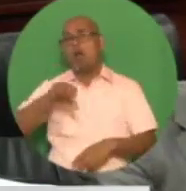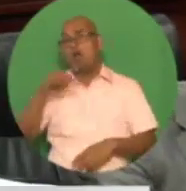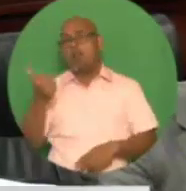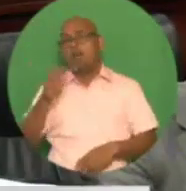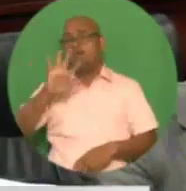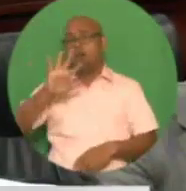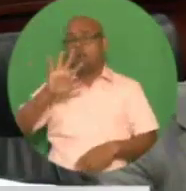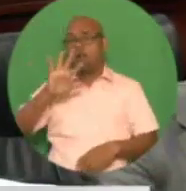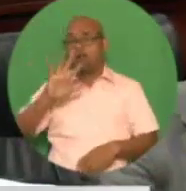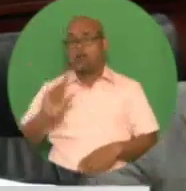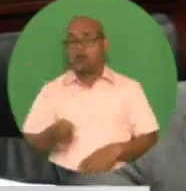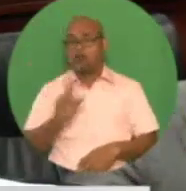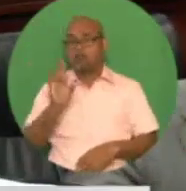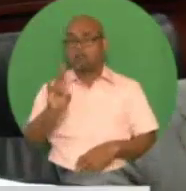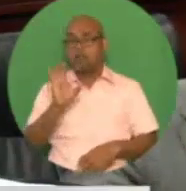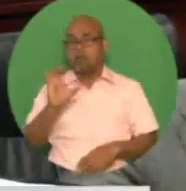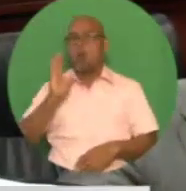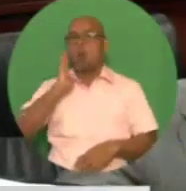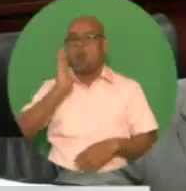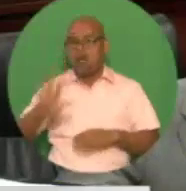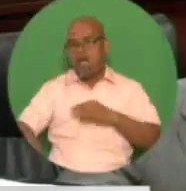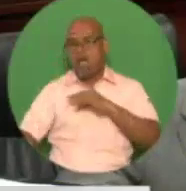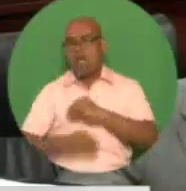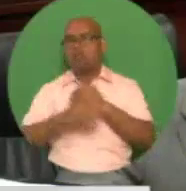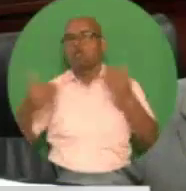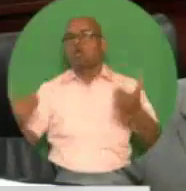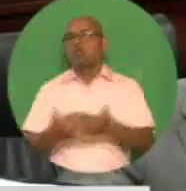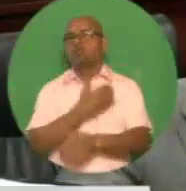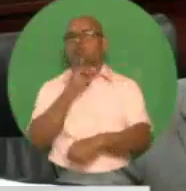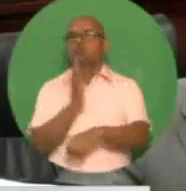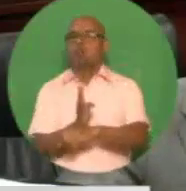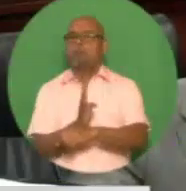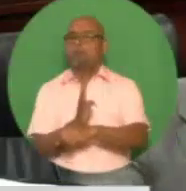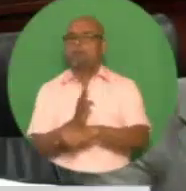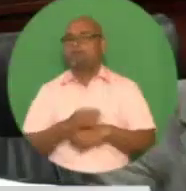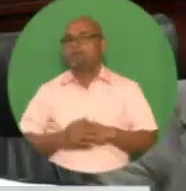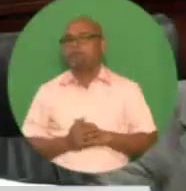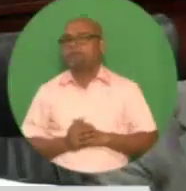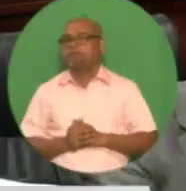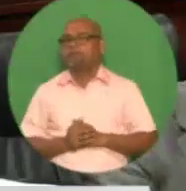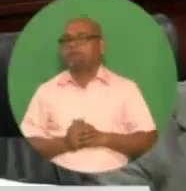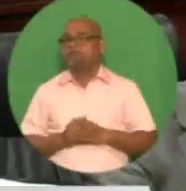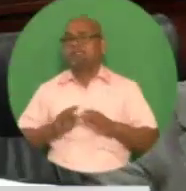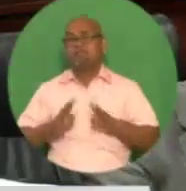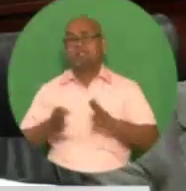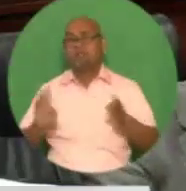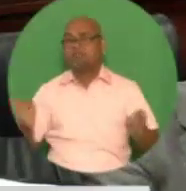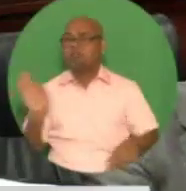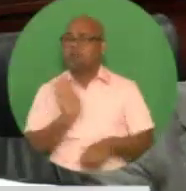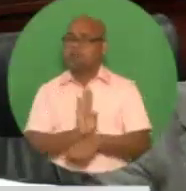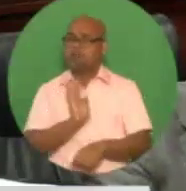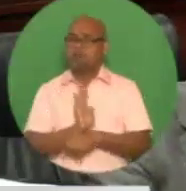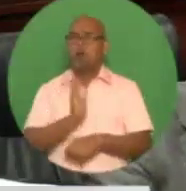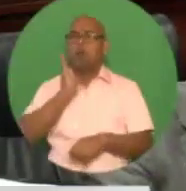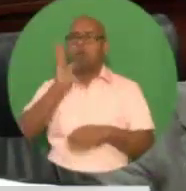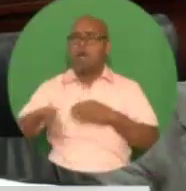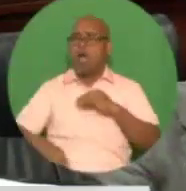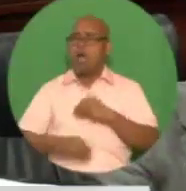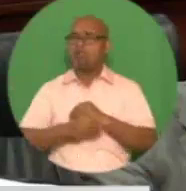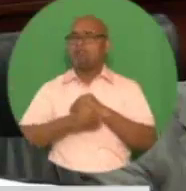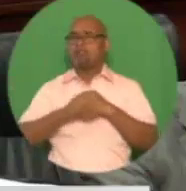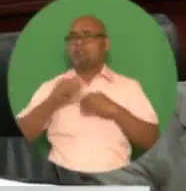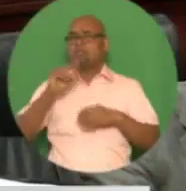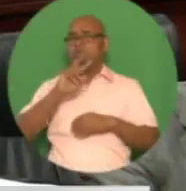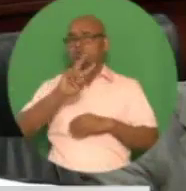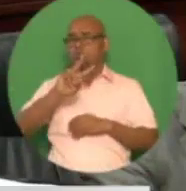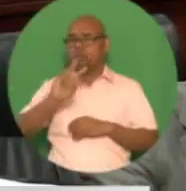created. During the operational period, the various business units will create 2,700 direct